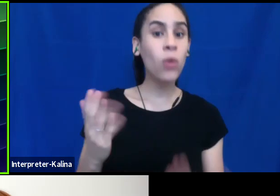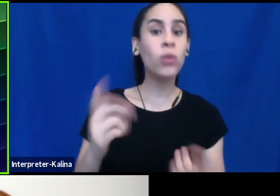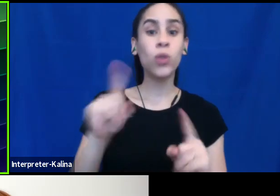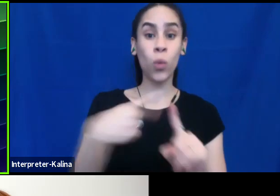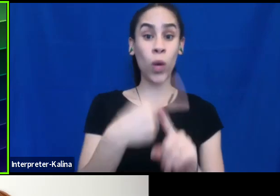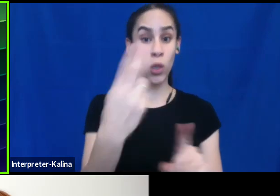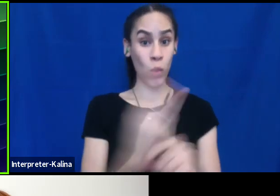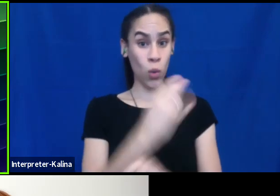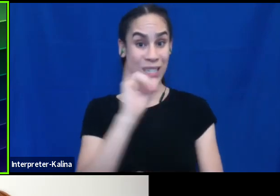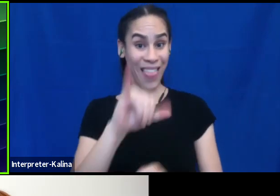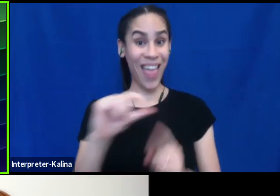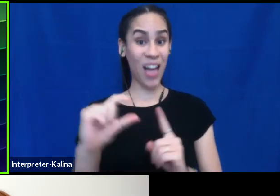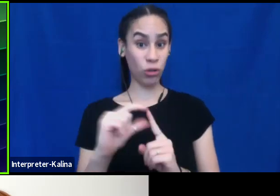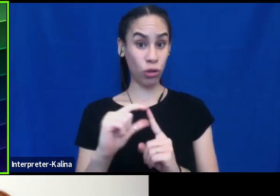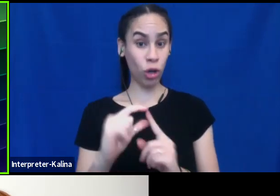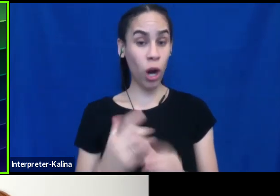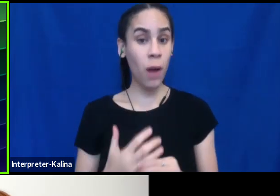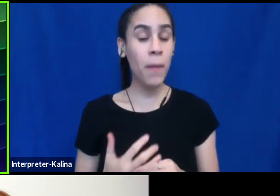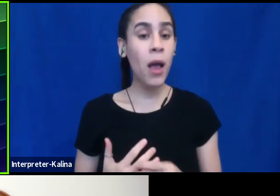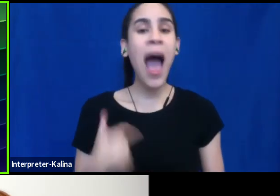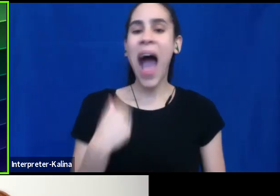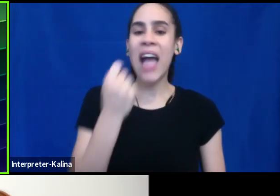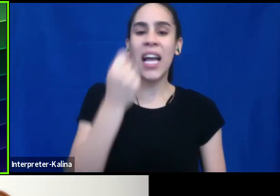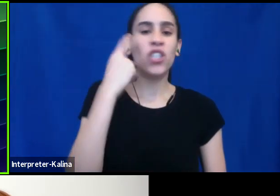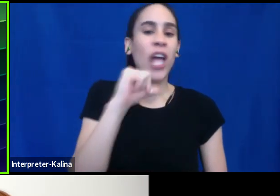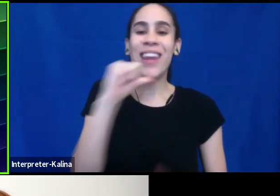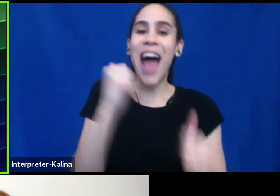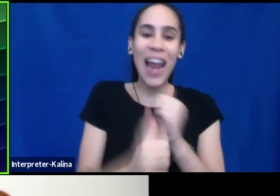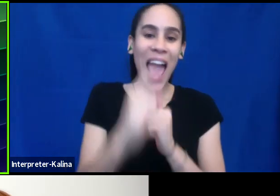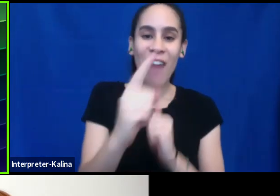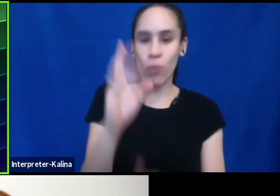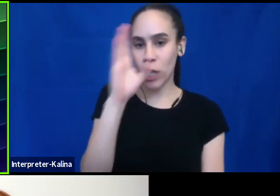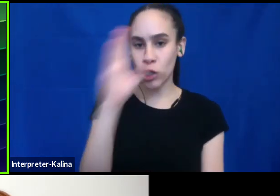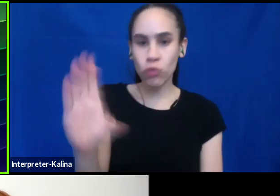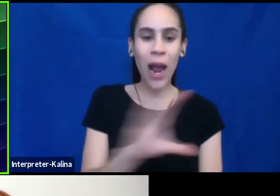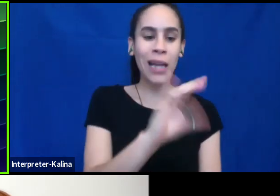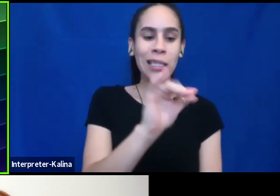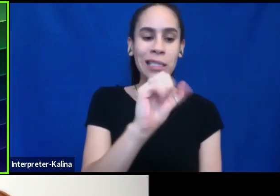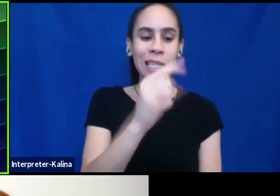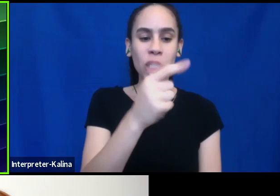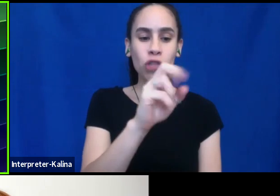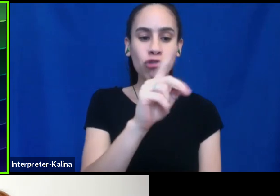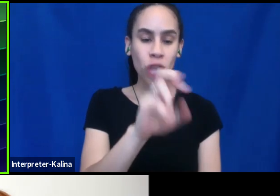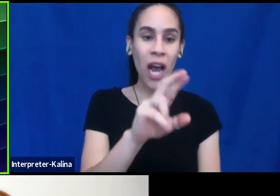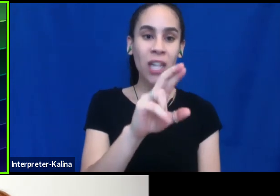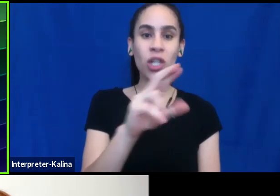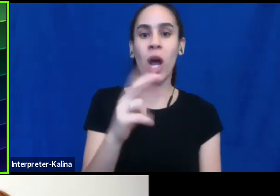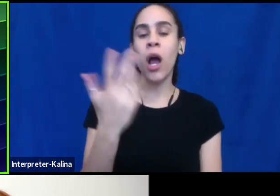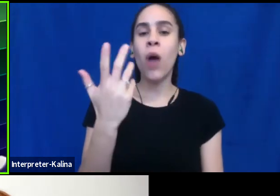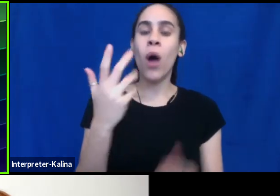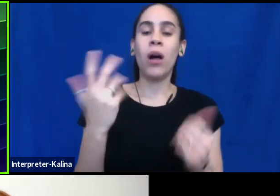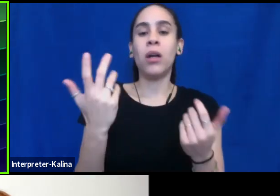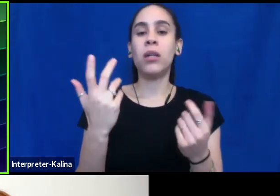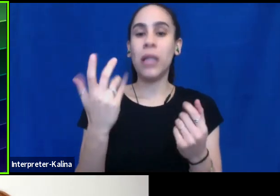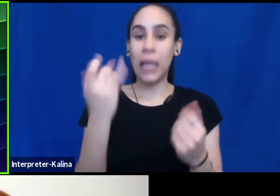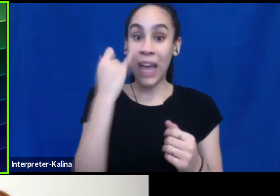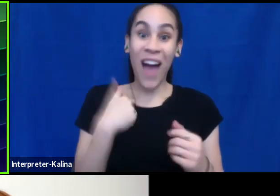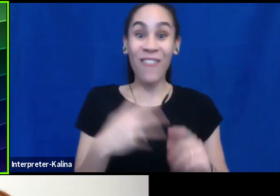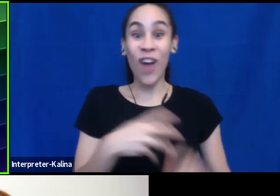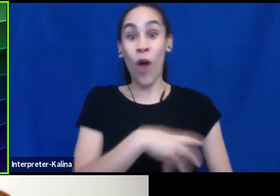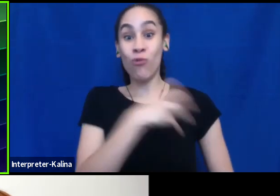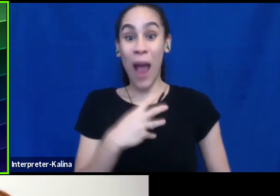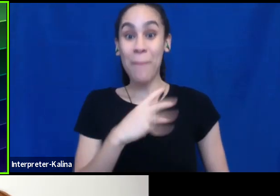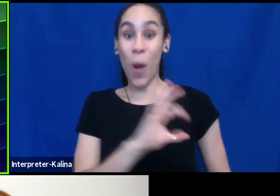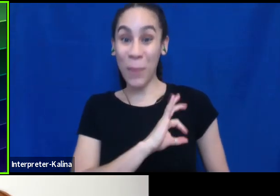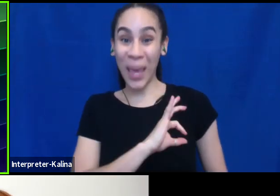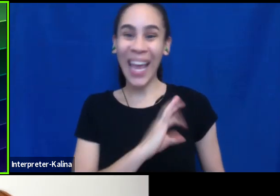is, um, I understand that not everyone is straight and cisgender. I mean, you know, other than walking around with a big old rainbow pin, which I highly recommend by the way,